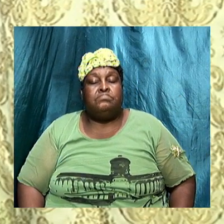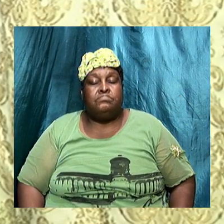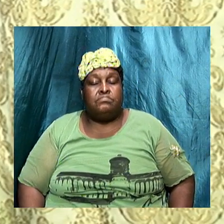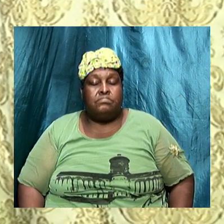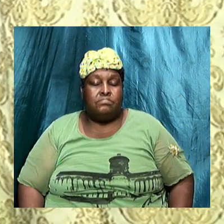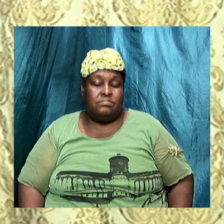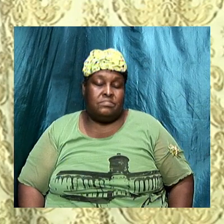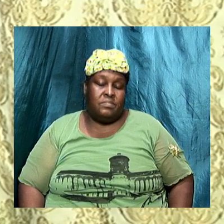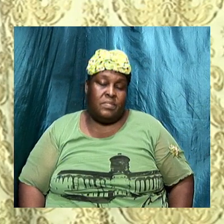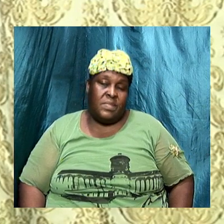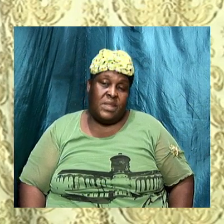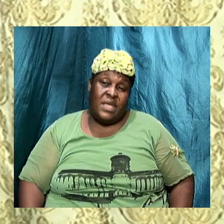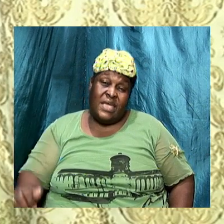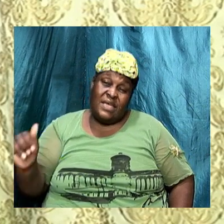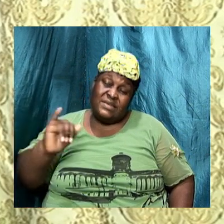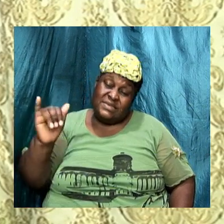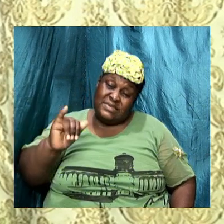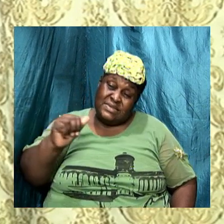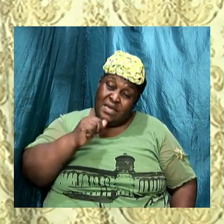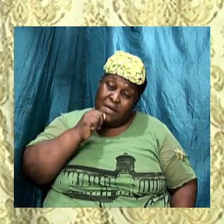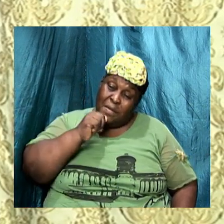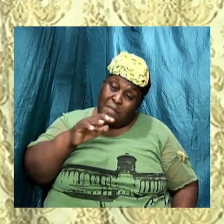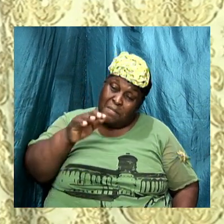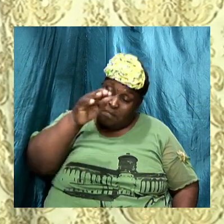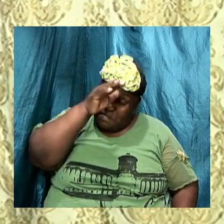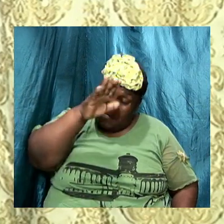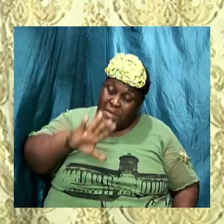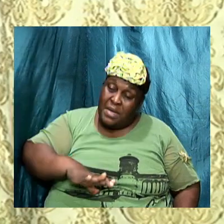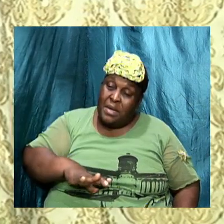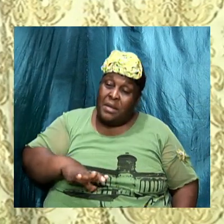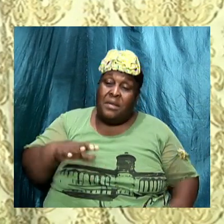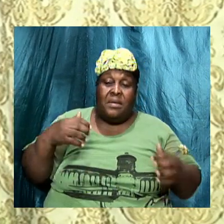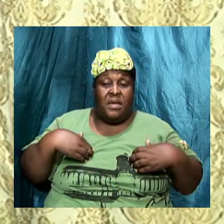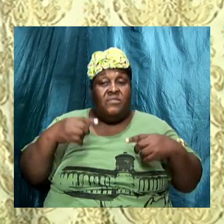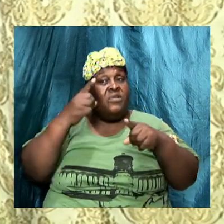is the same man that has to answer for your soul